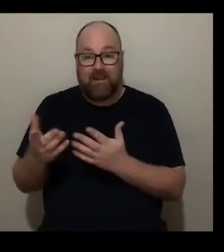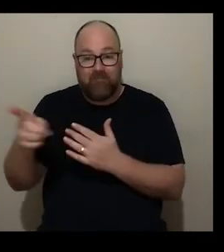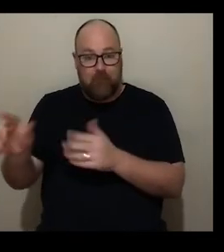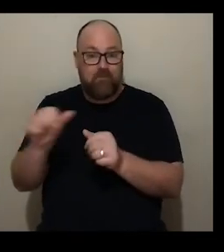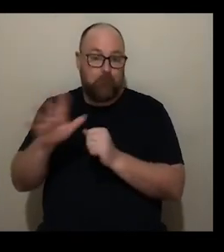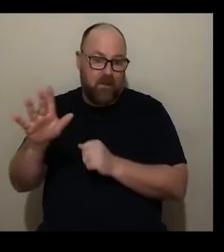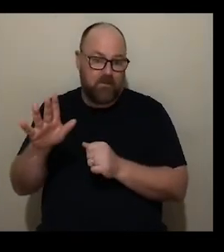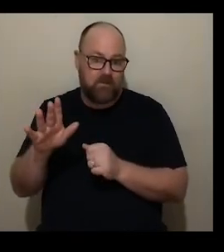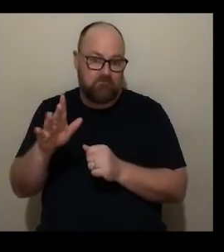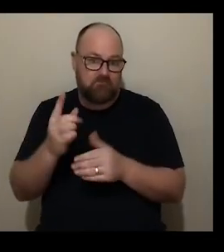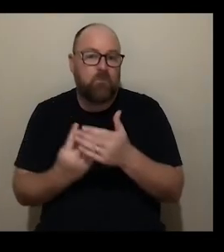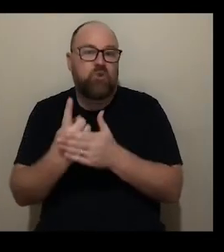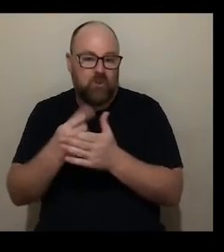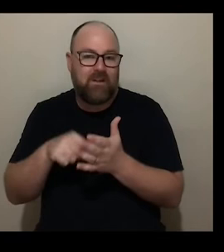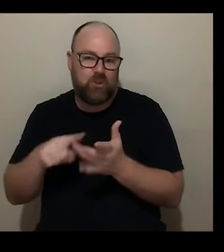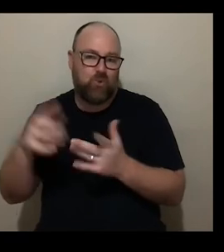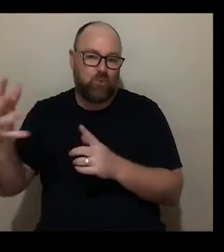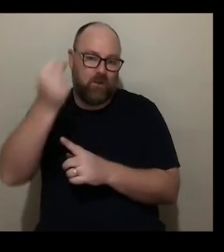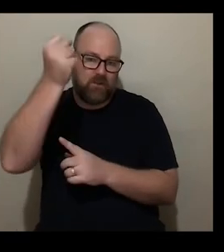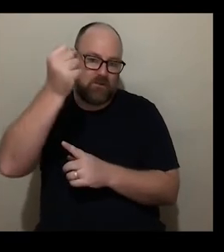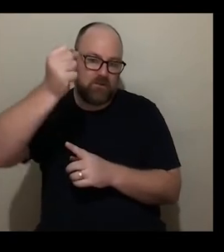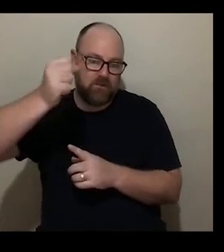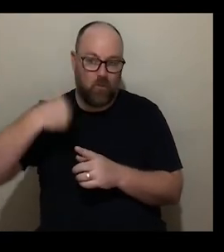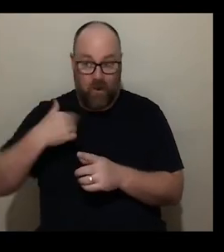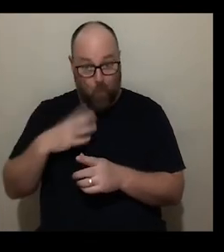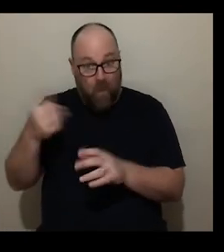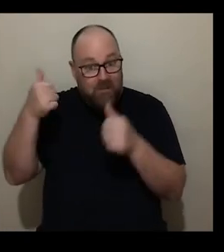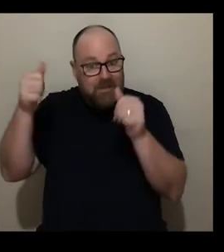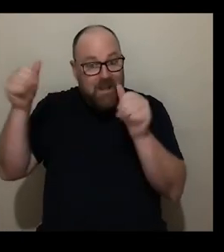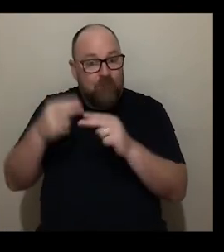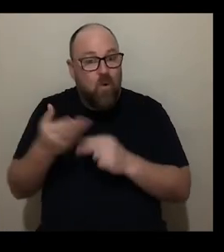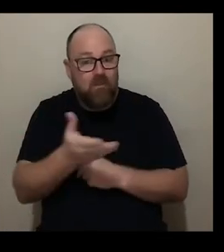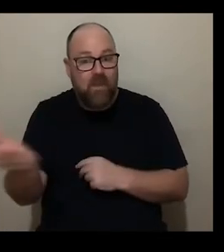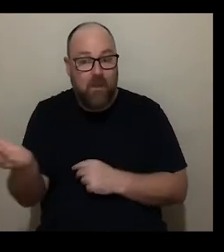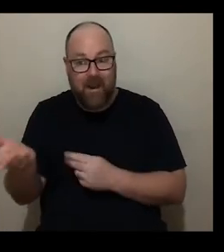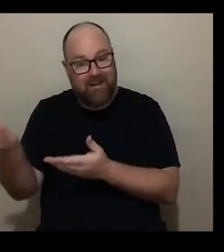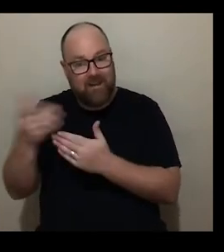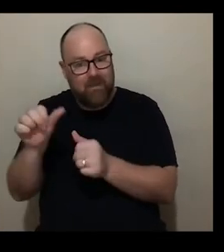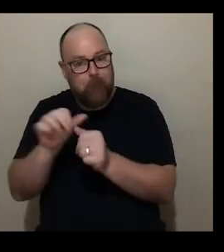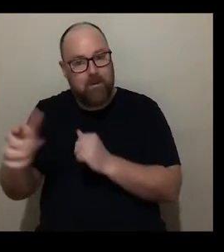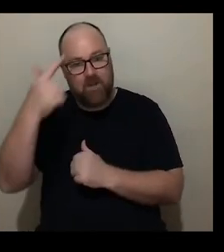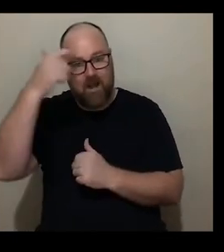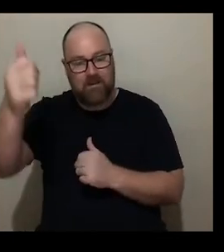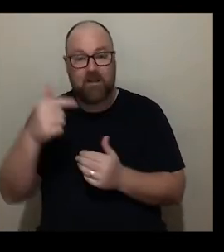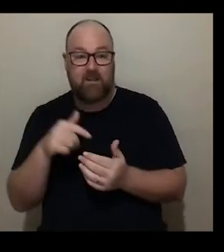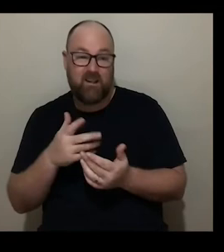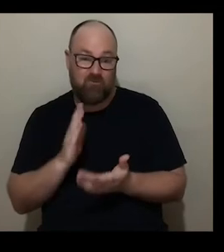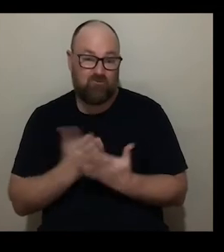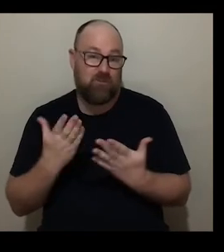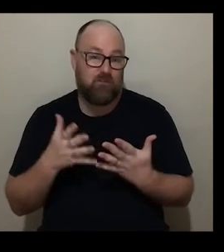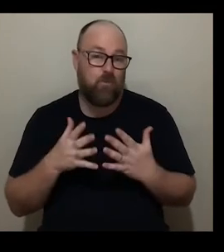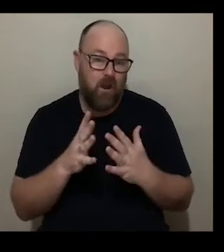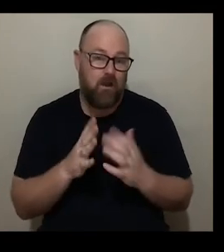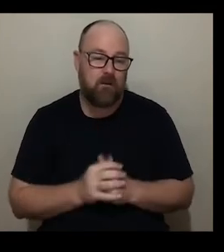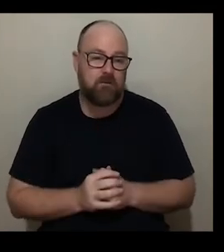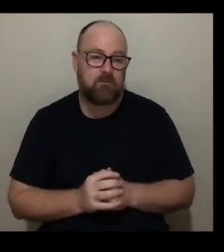the best chance they possibly can we want people to be successful and and bring their best ideas forward in a realistic way you know